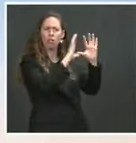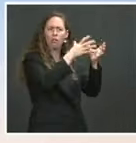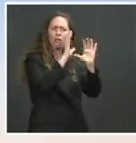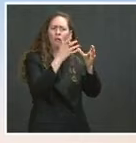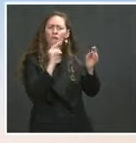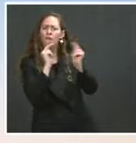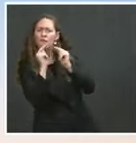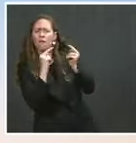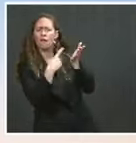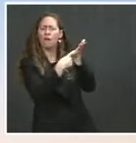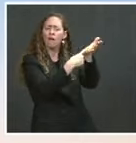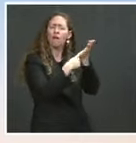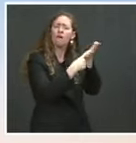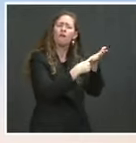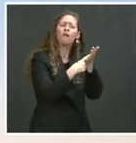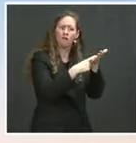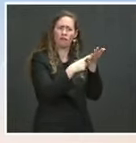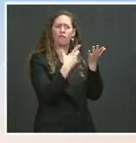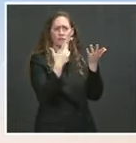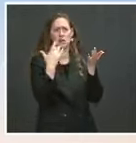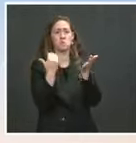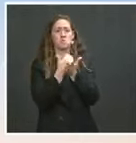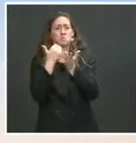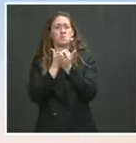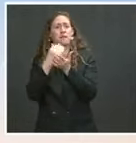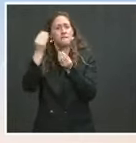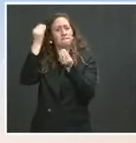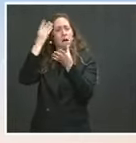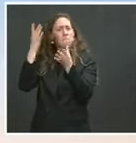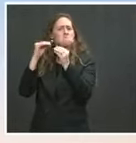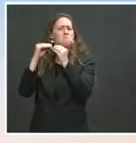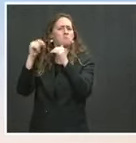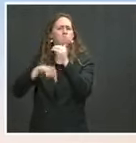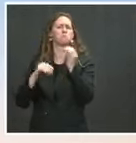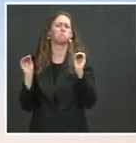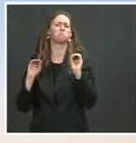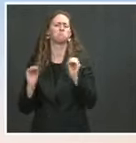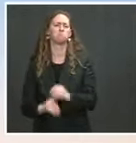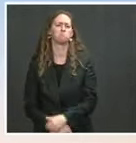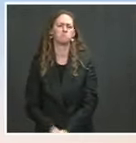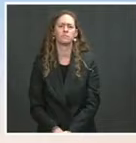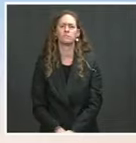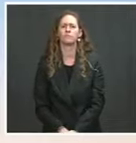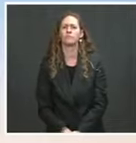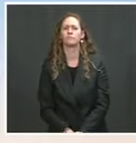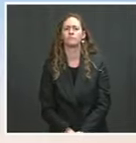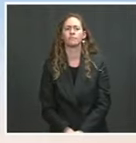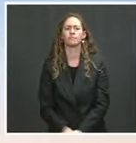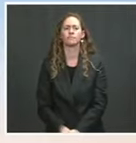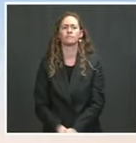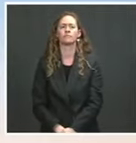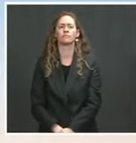additional position on it. Go ahead. Thank you very much, Jen. I have a question about U.S. aid to Israel and to Gaza.